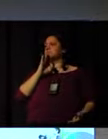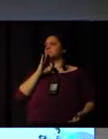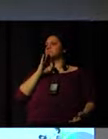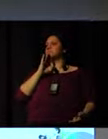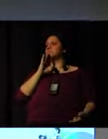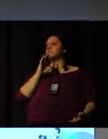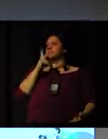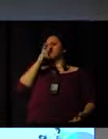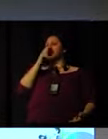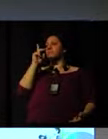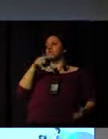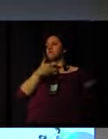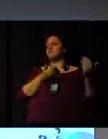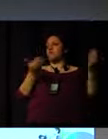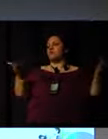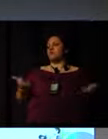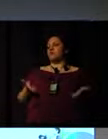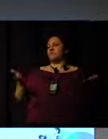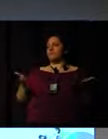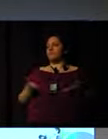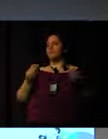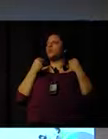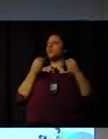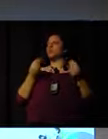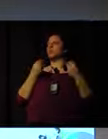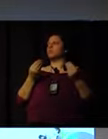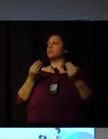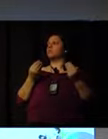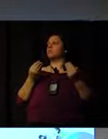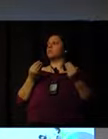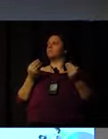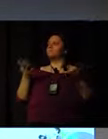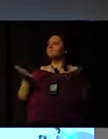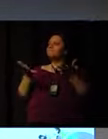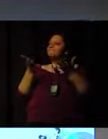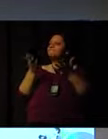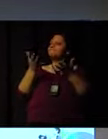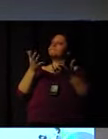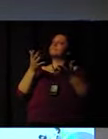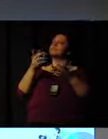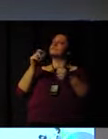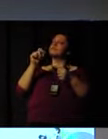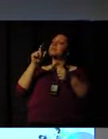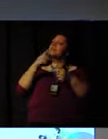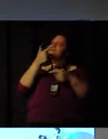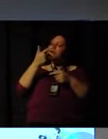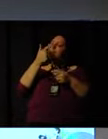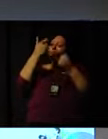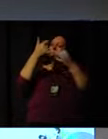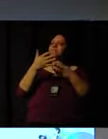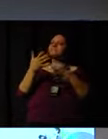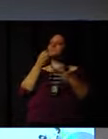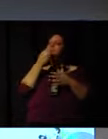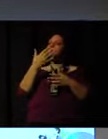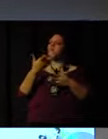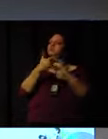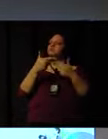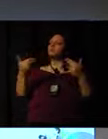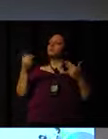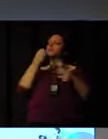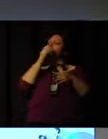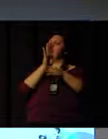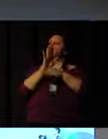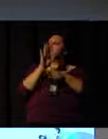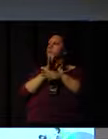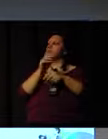skills working for free. How to impact and convince this generation about the benefits? How